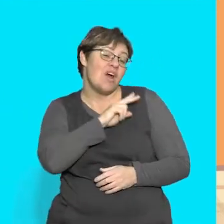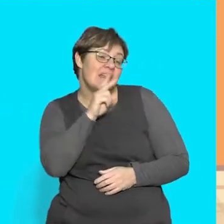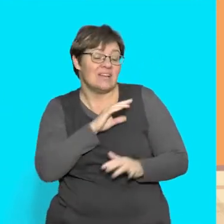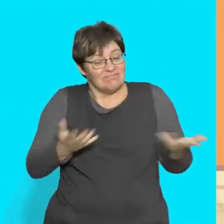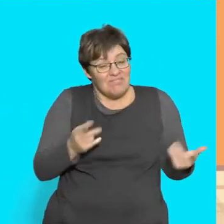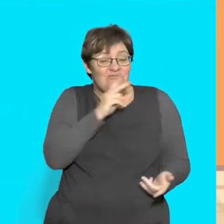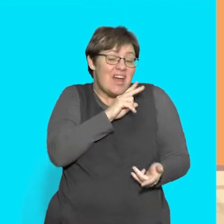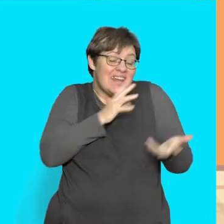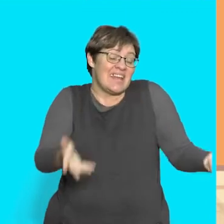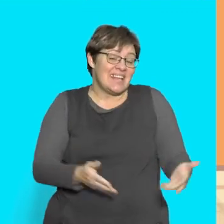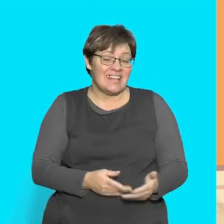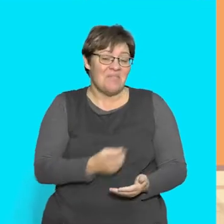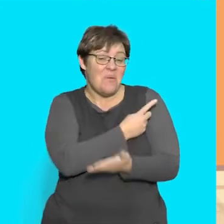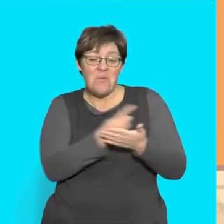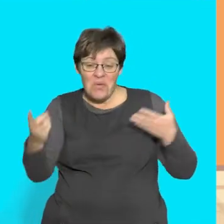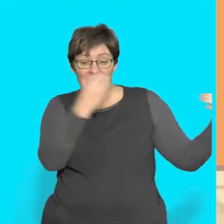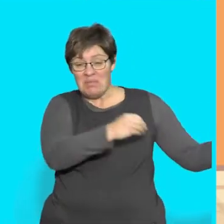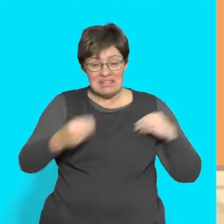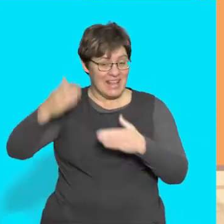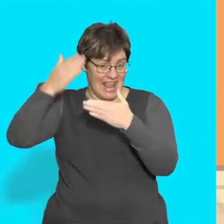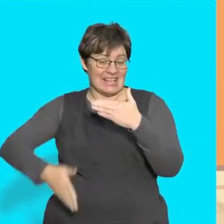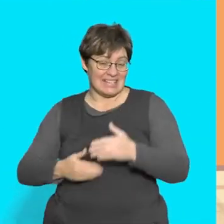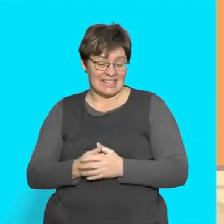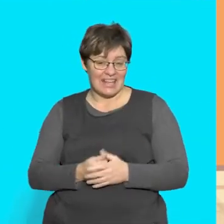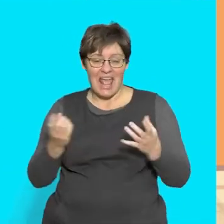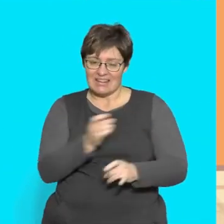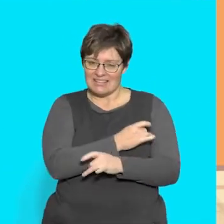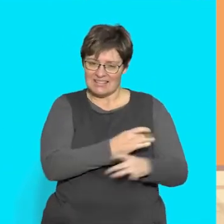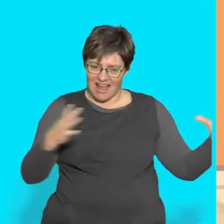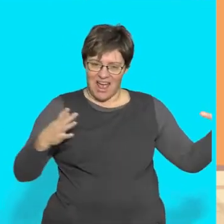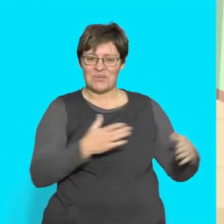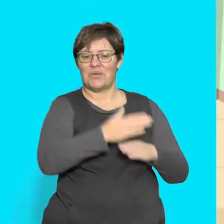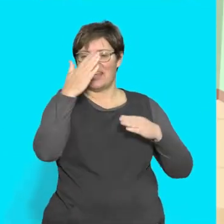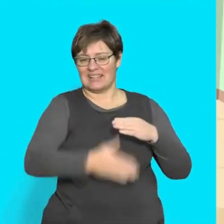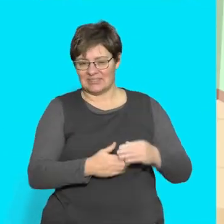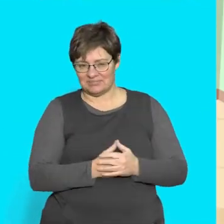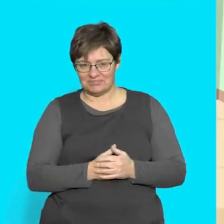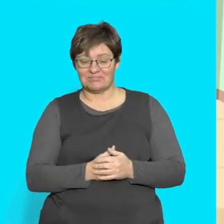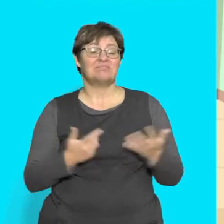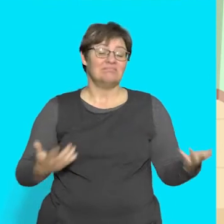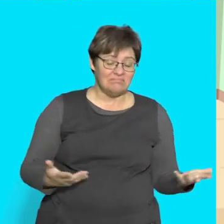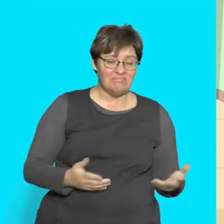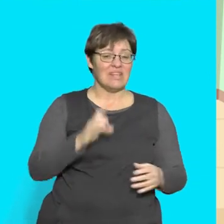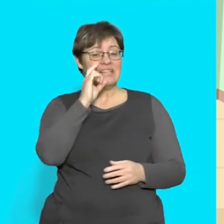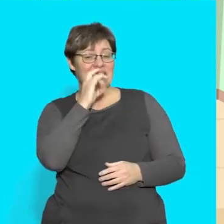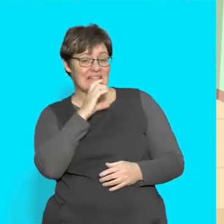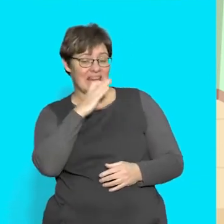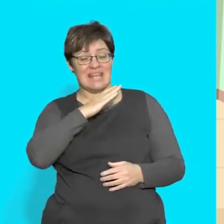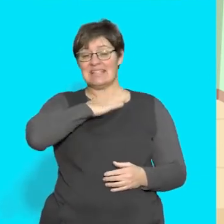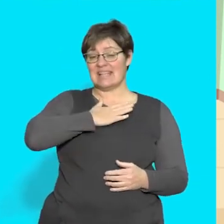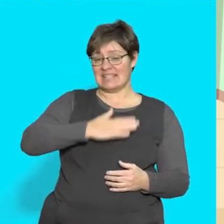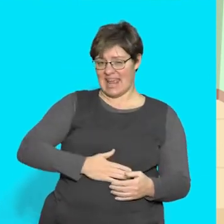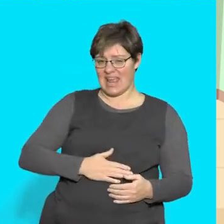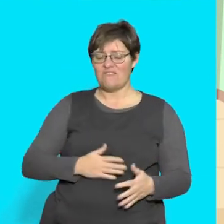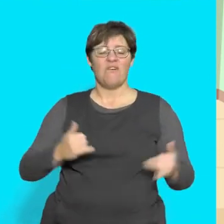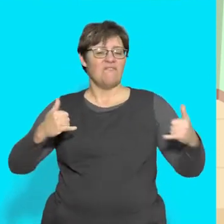They are the end of a busy week and the start of the weekend Saturdays and Sundays are